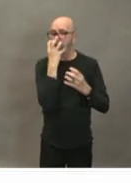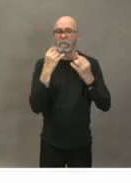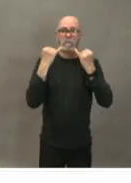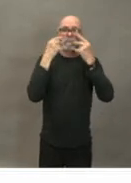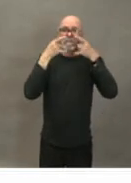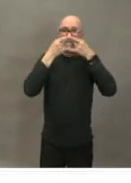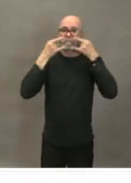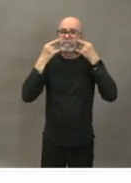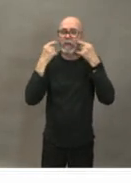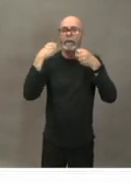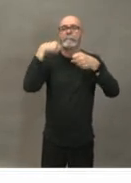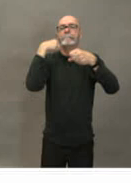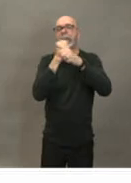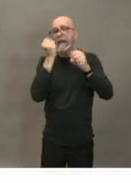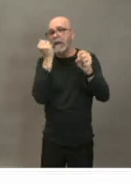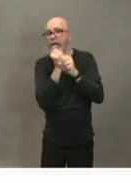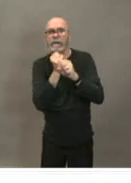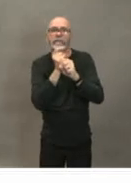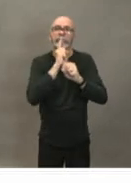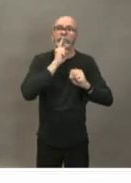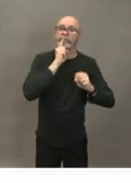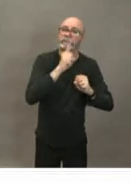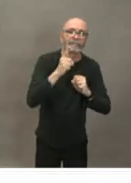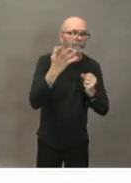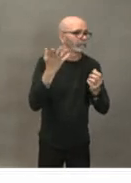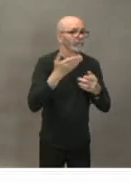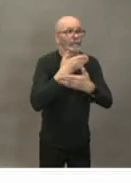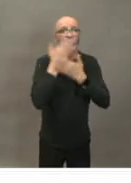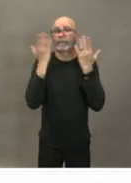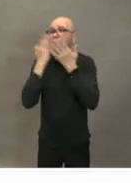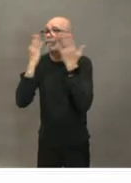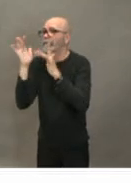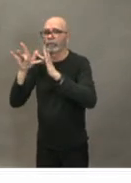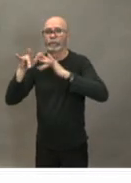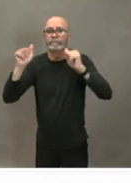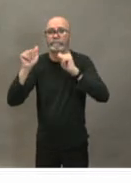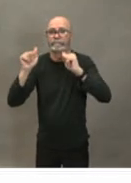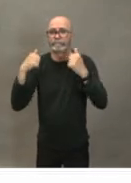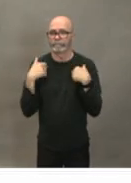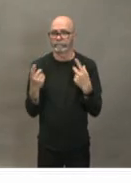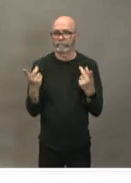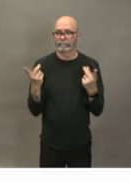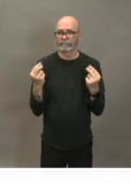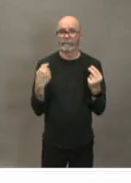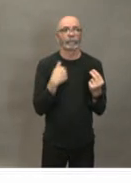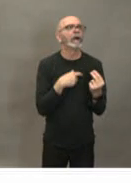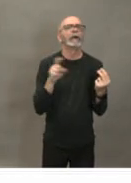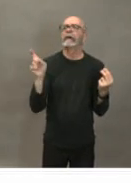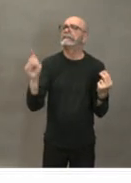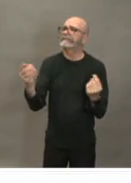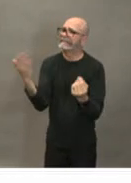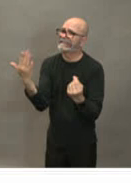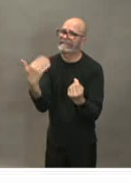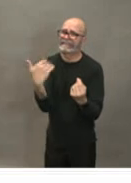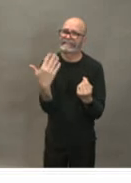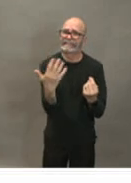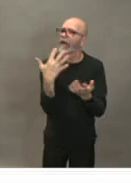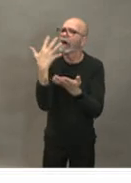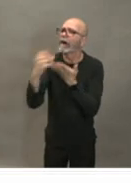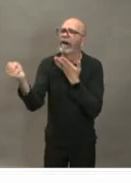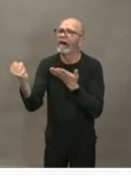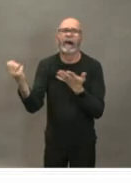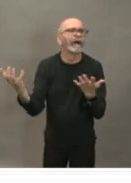this the shortage and we may end up not having it the right type of mass or enough of the right type of mass when we really need it when we actually get this illness here